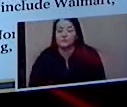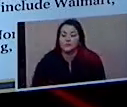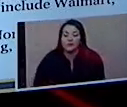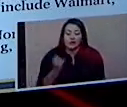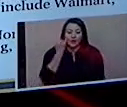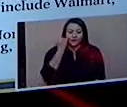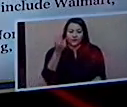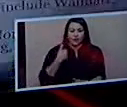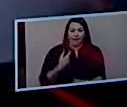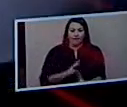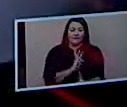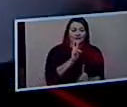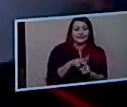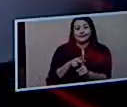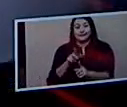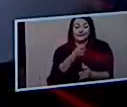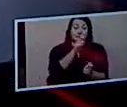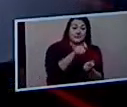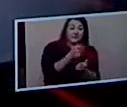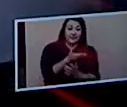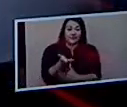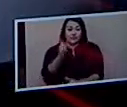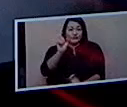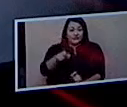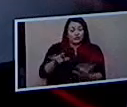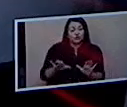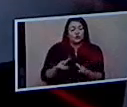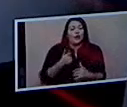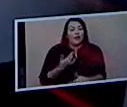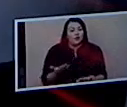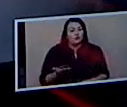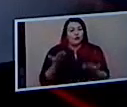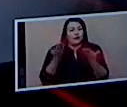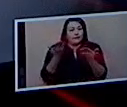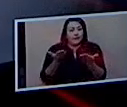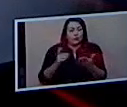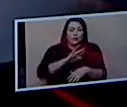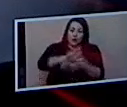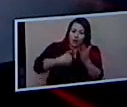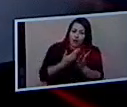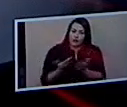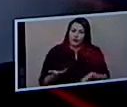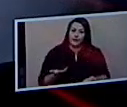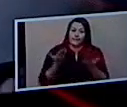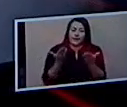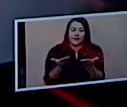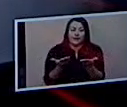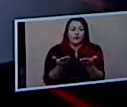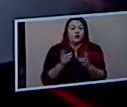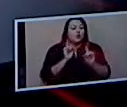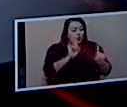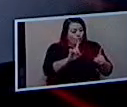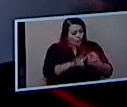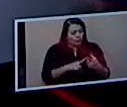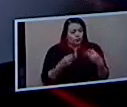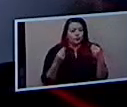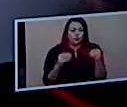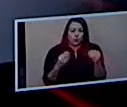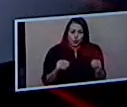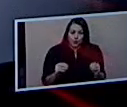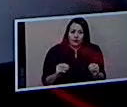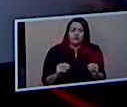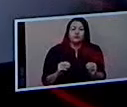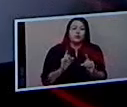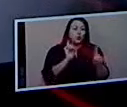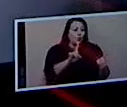and we will continue to monitor this news conference. You can watch it live right now on KVI.com and the KVI News app. But we're going to step aside, take a quick break, and come back,